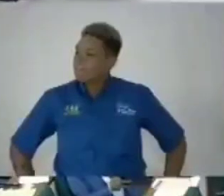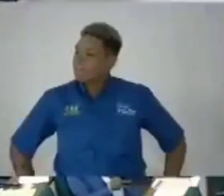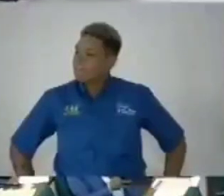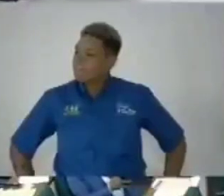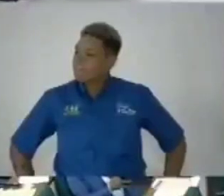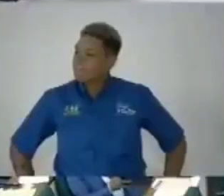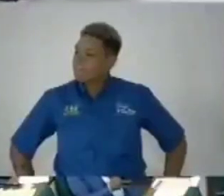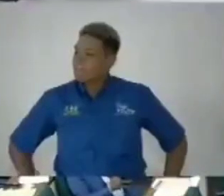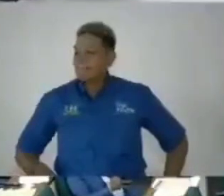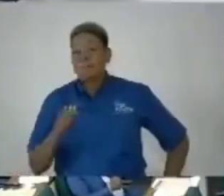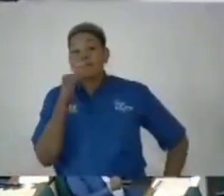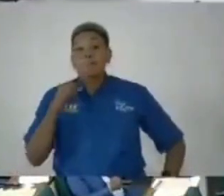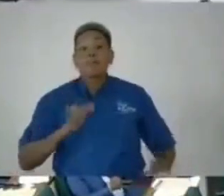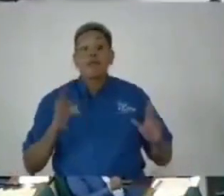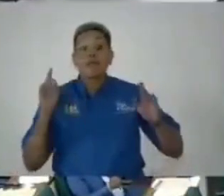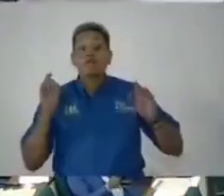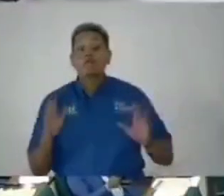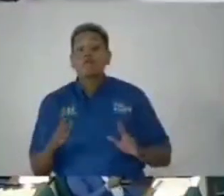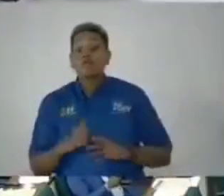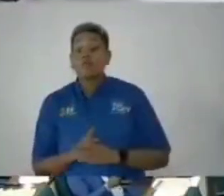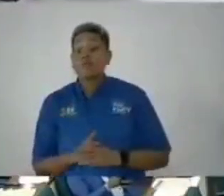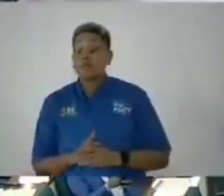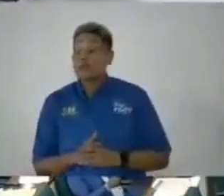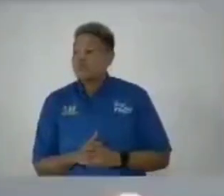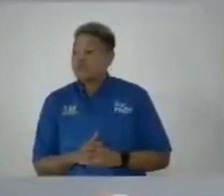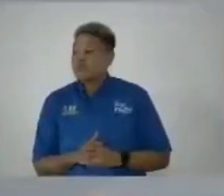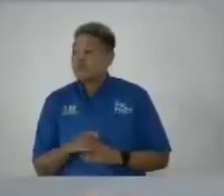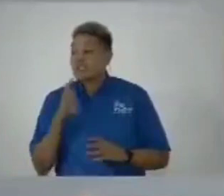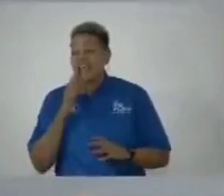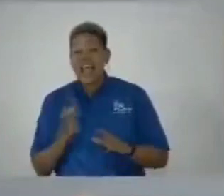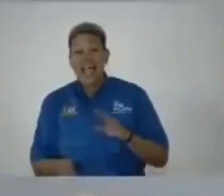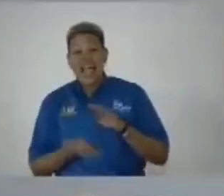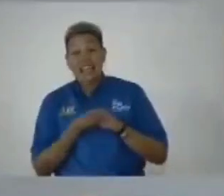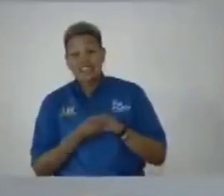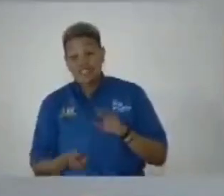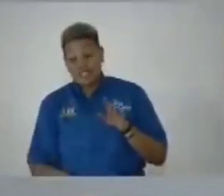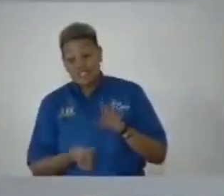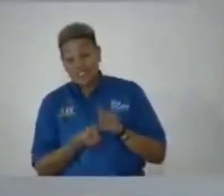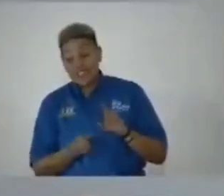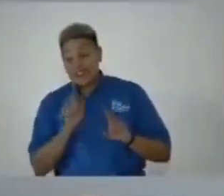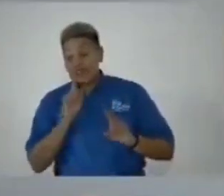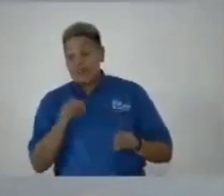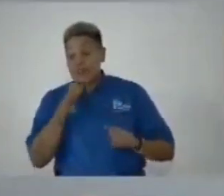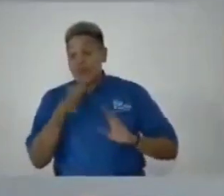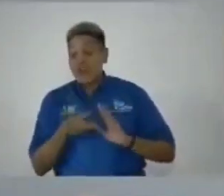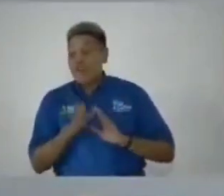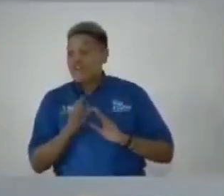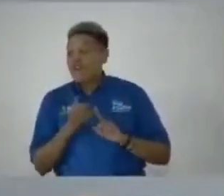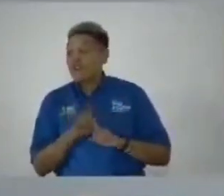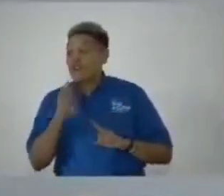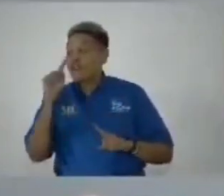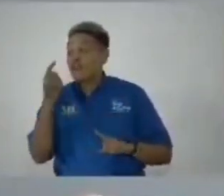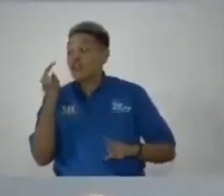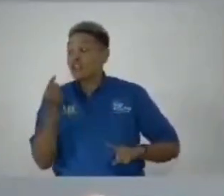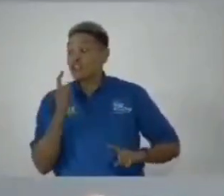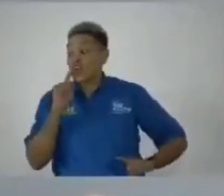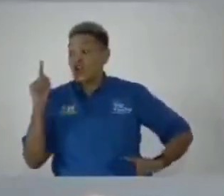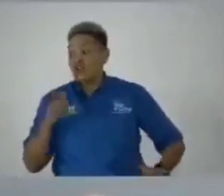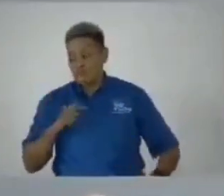madam speaker the addendum is basically a review of the original report